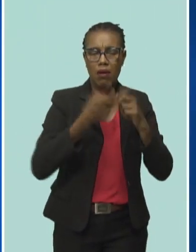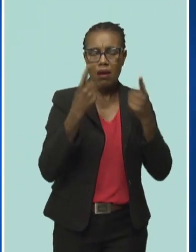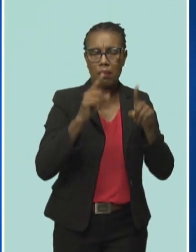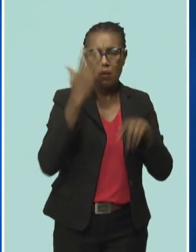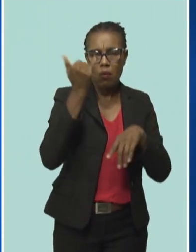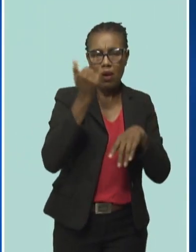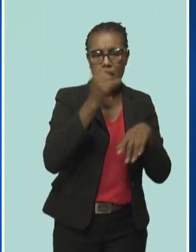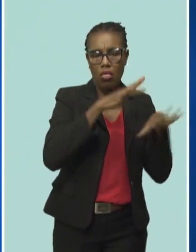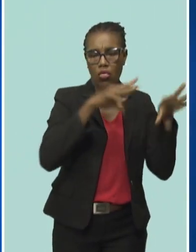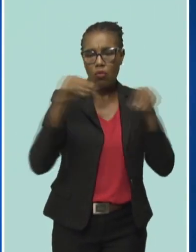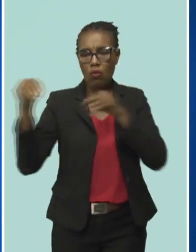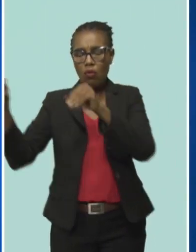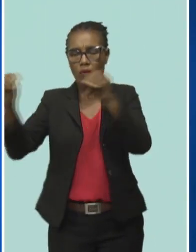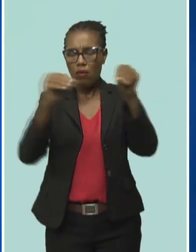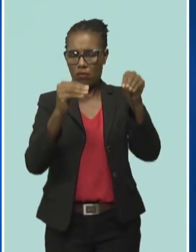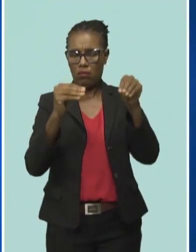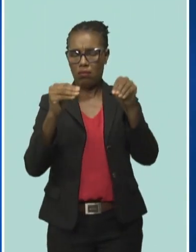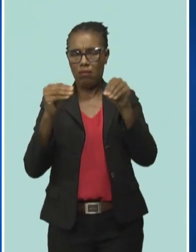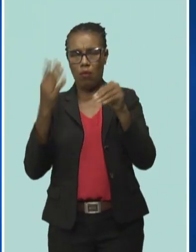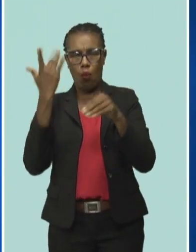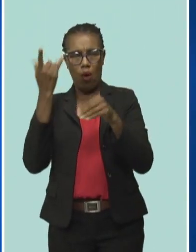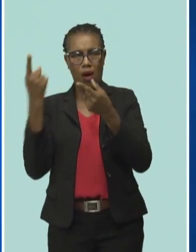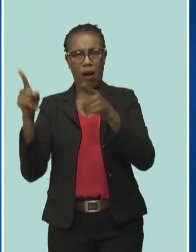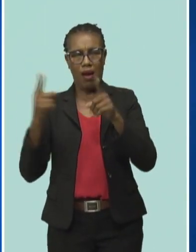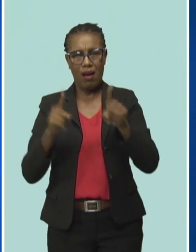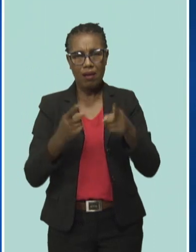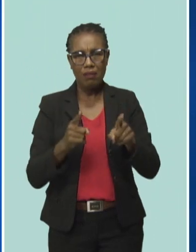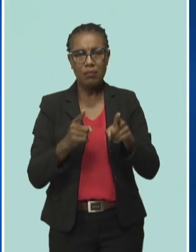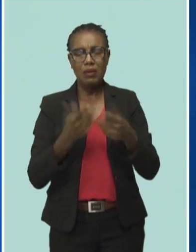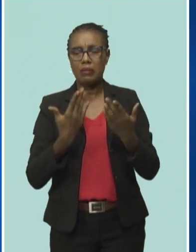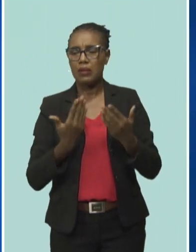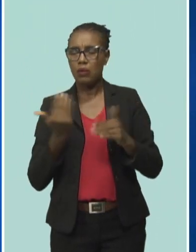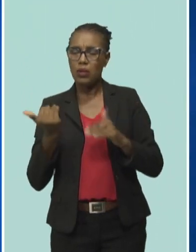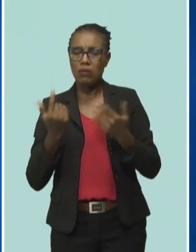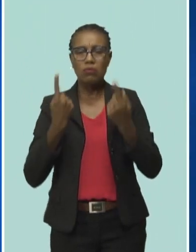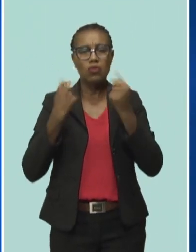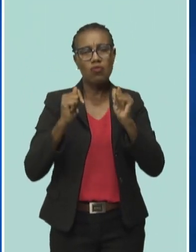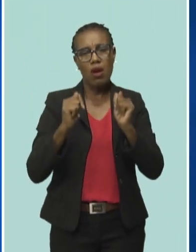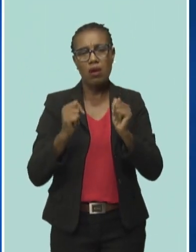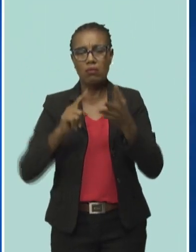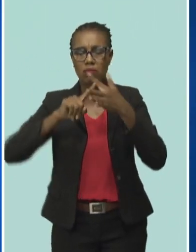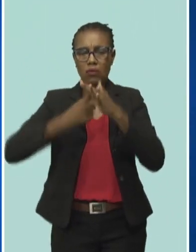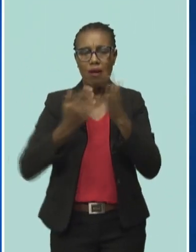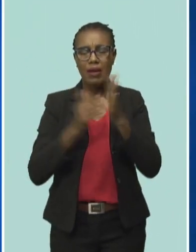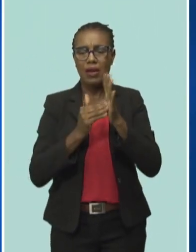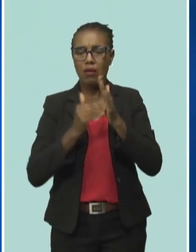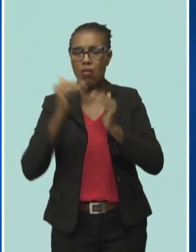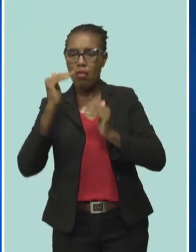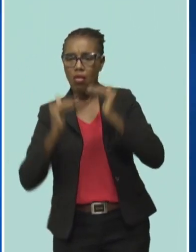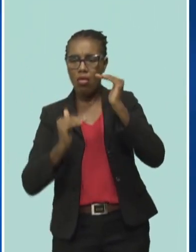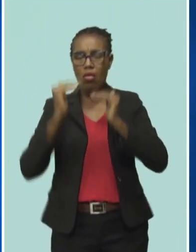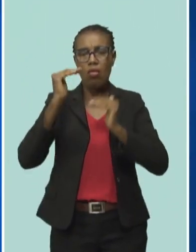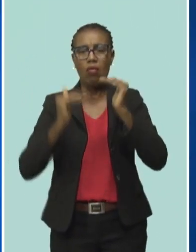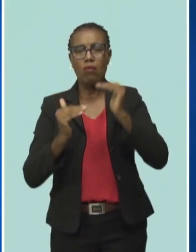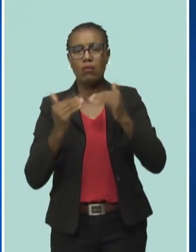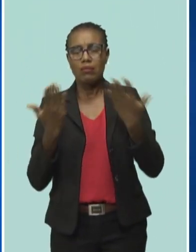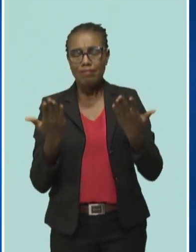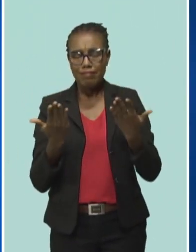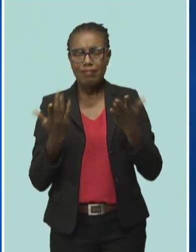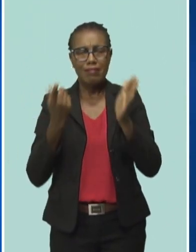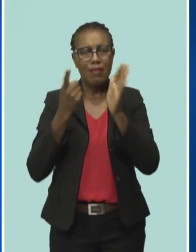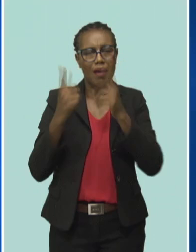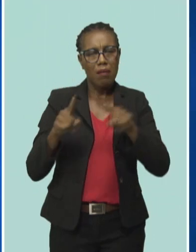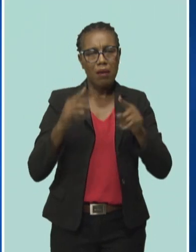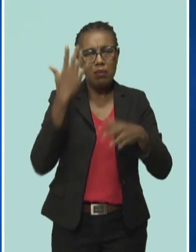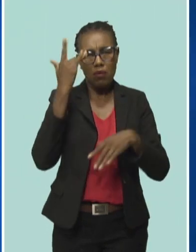cascading as well as the instability issues that we experienced when we were going through the restoration. The last uncomfortable period of time